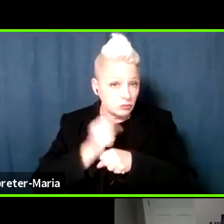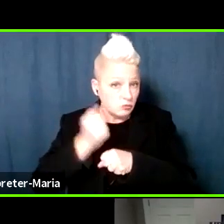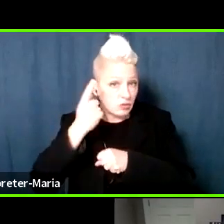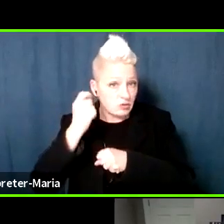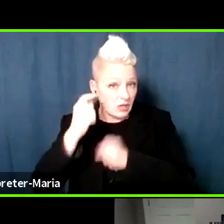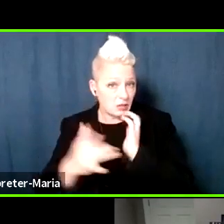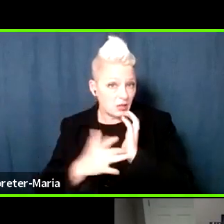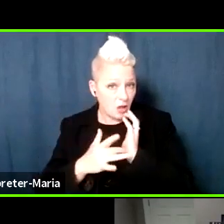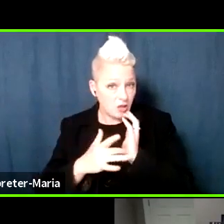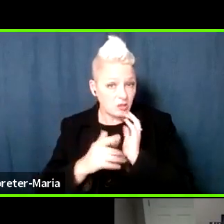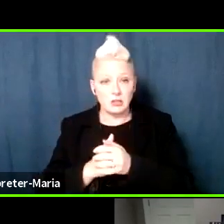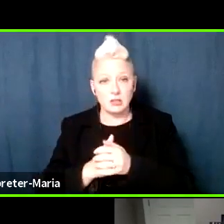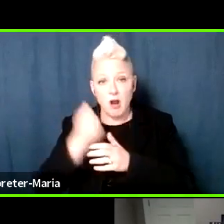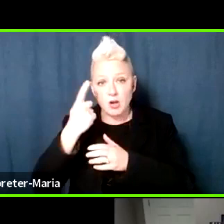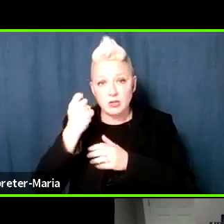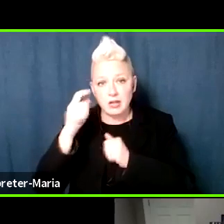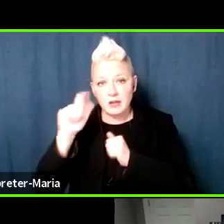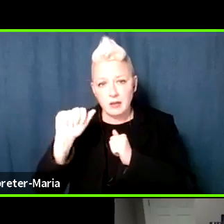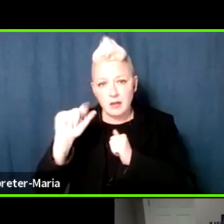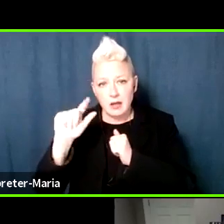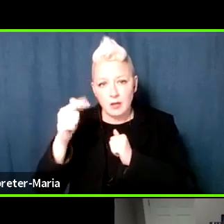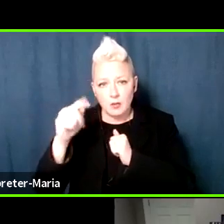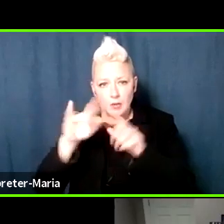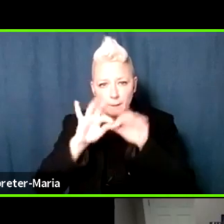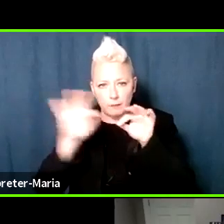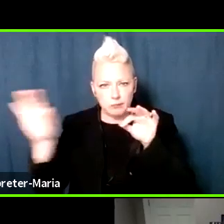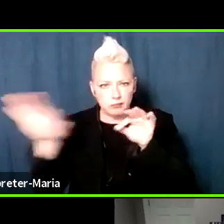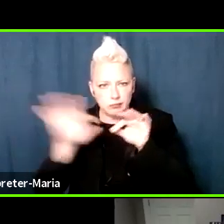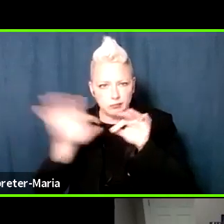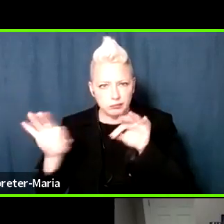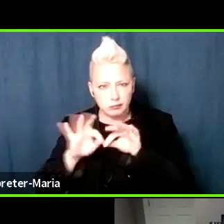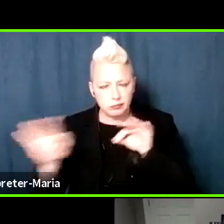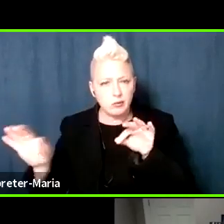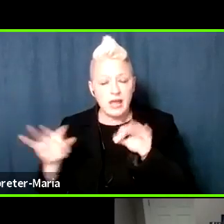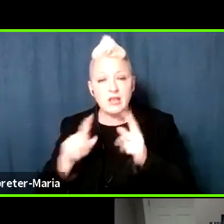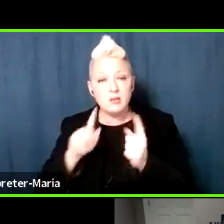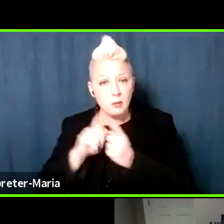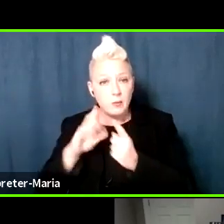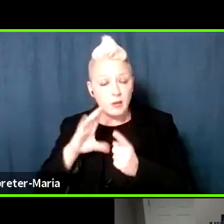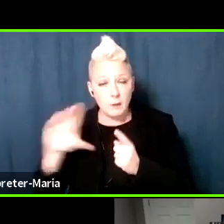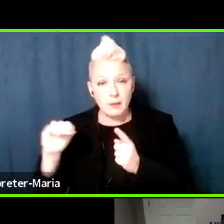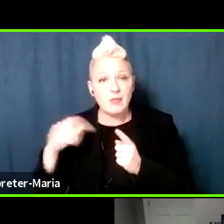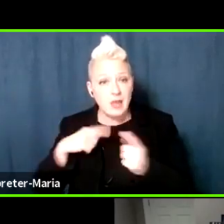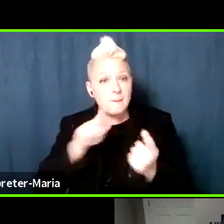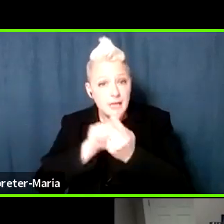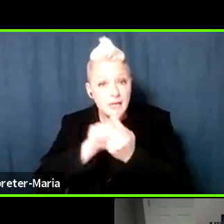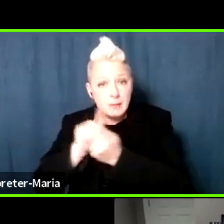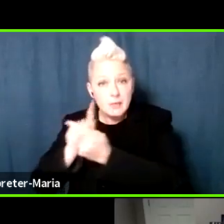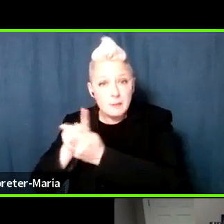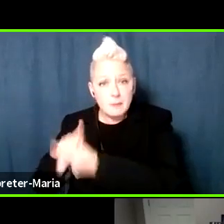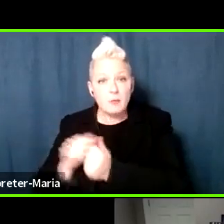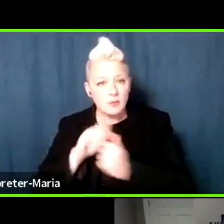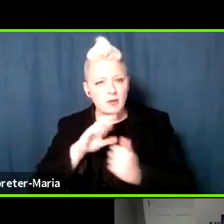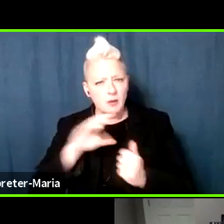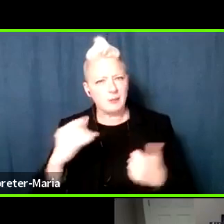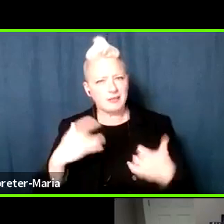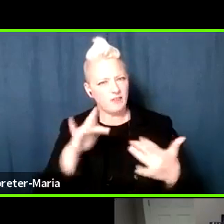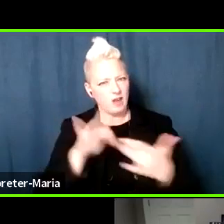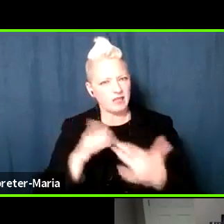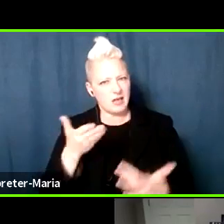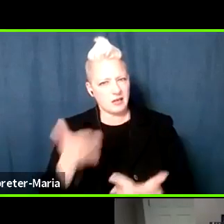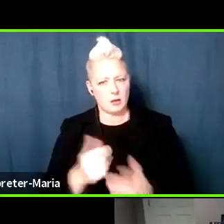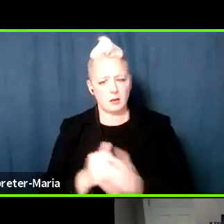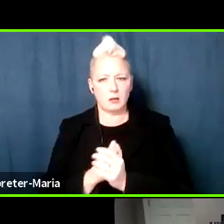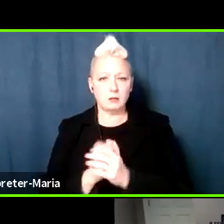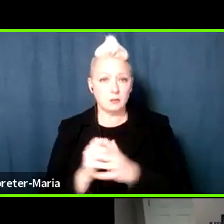understand the algorithms, also to be able to reach out to the companies. They meet regularly with these companies because they have those contacts. So very